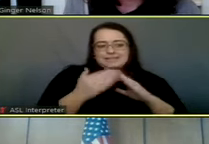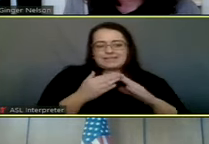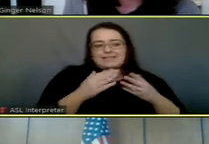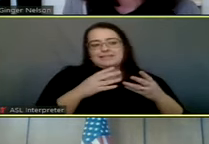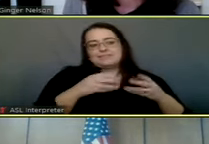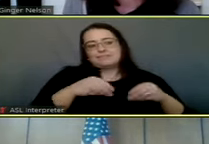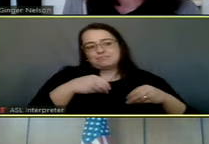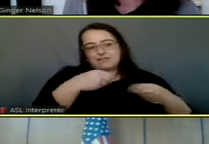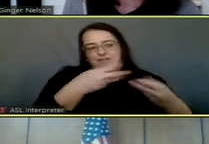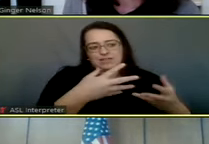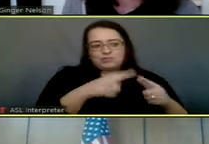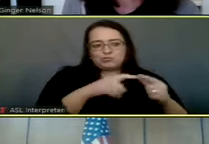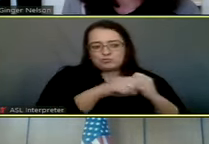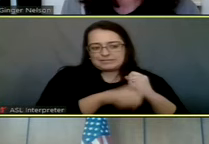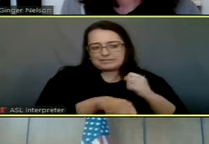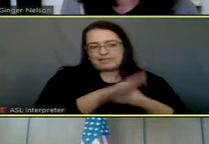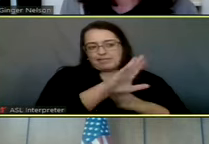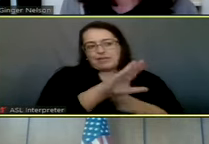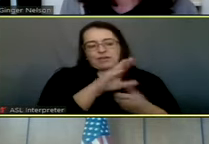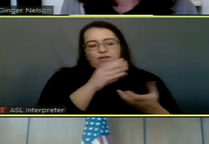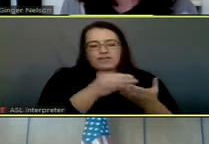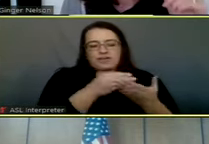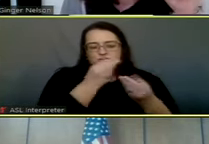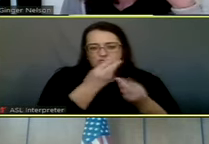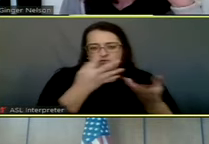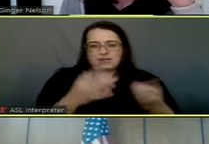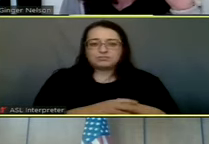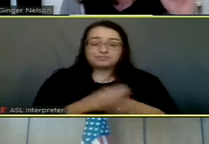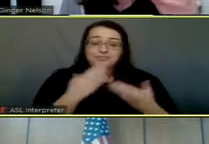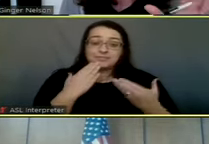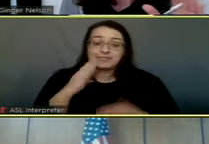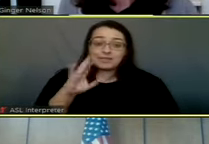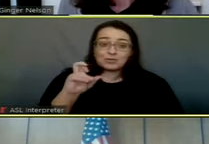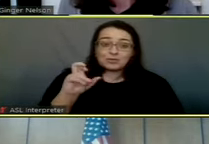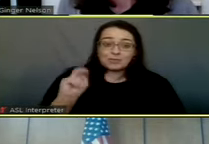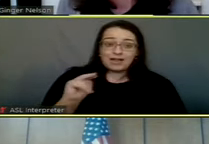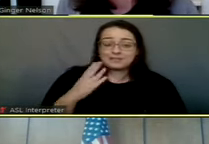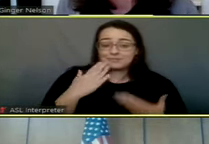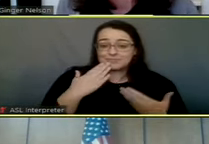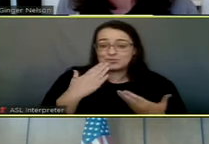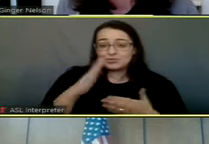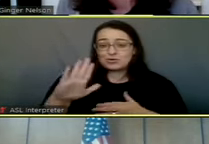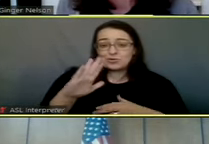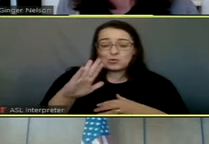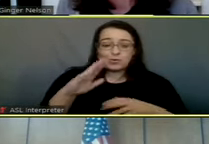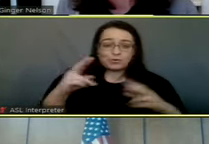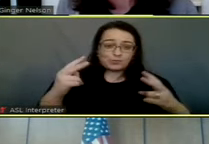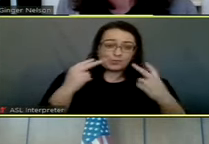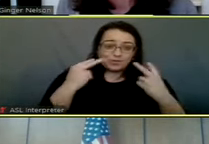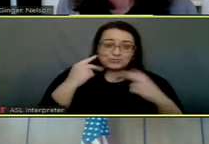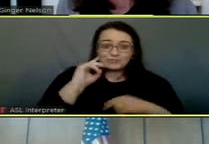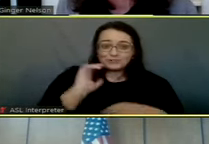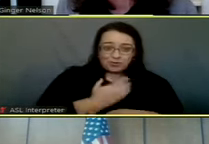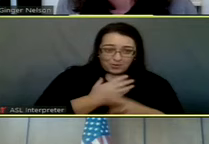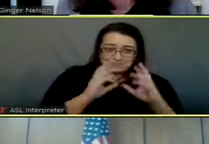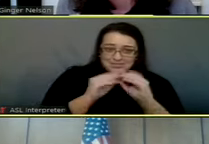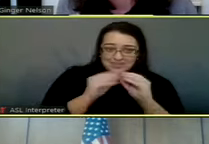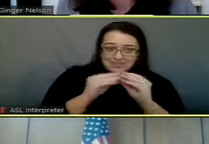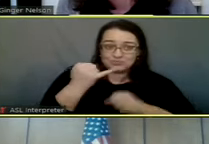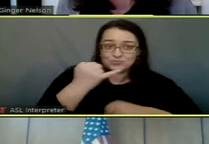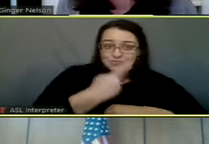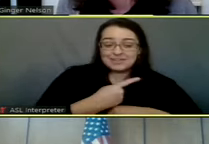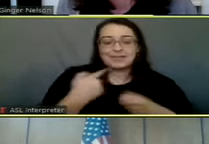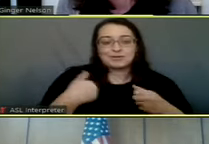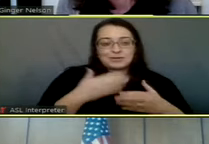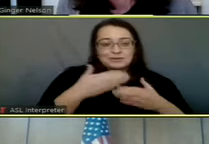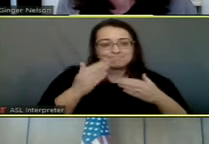by the same. Thank you. Thank you, Brian. Okay, we appreciate your tuning in for our meeting today, and